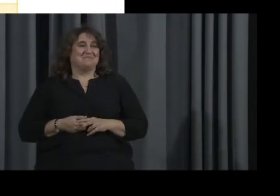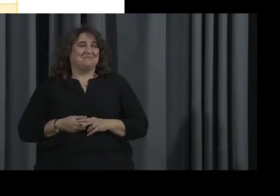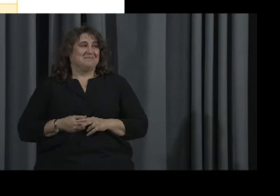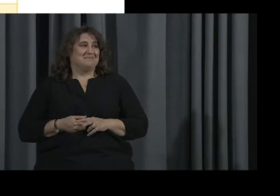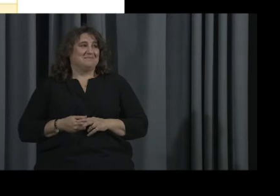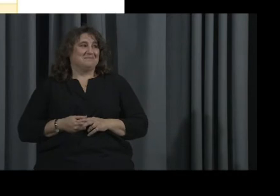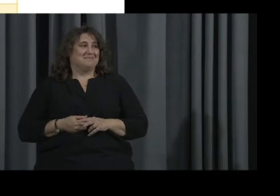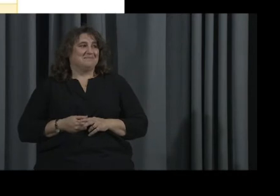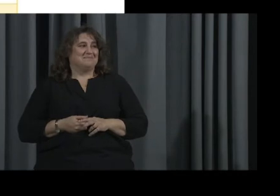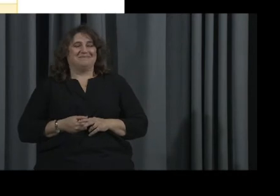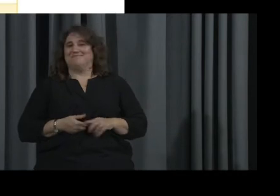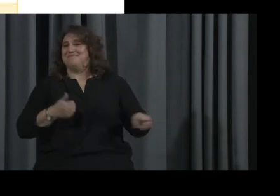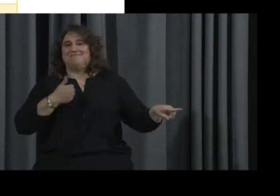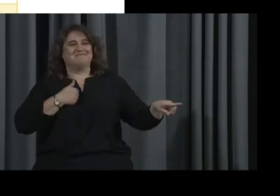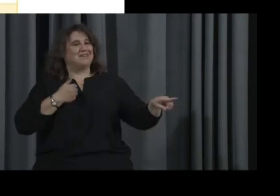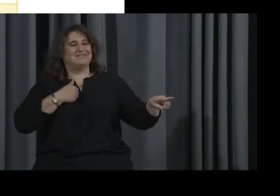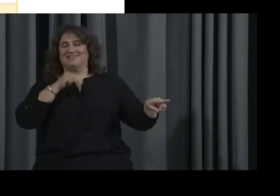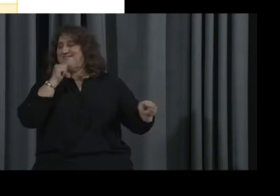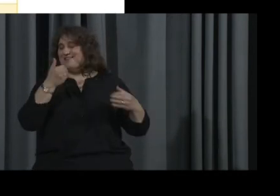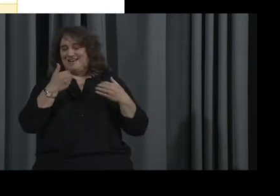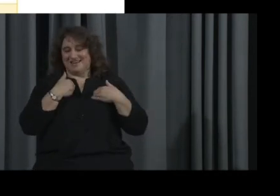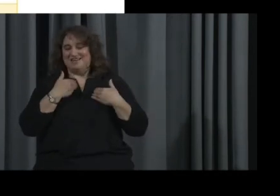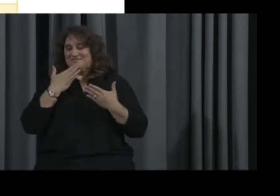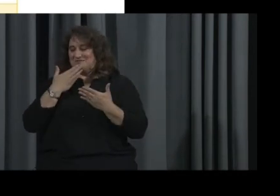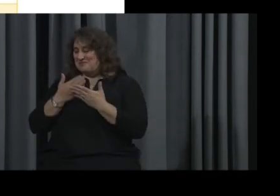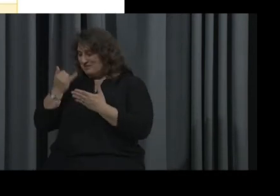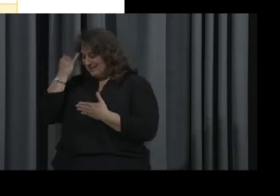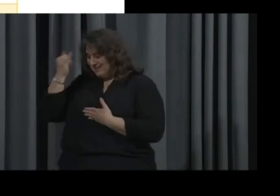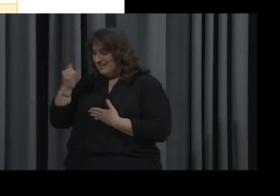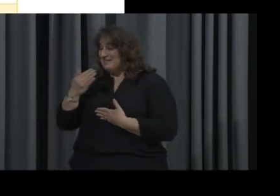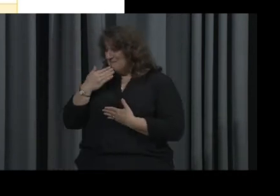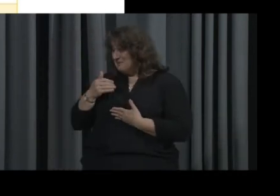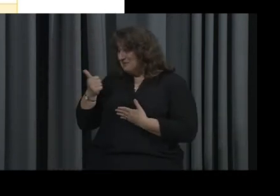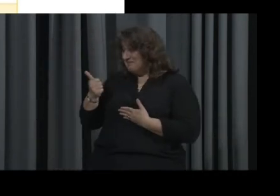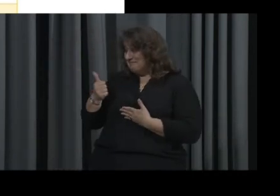That was a good one. I didn't have that one. No, I didn't have that one.